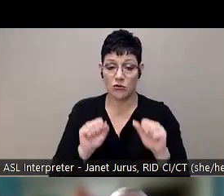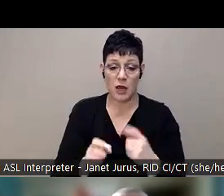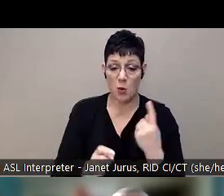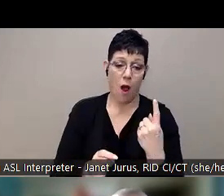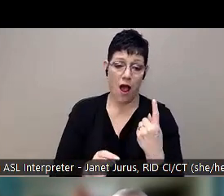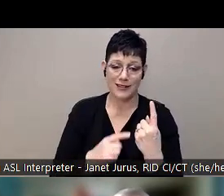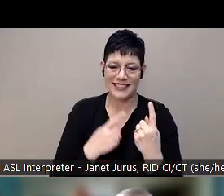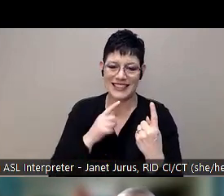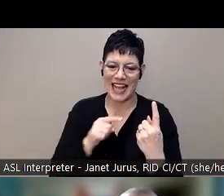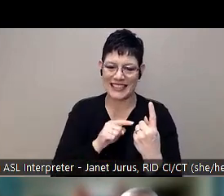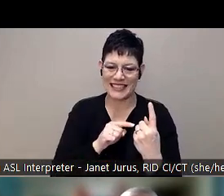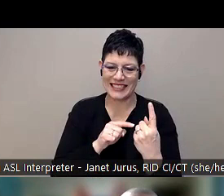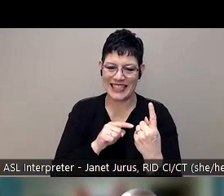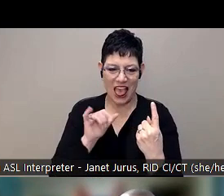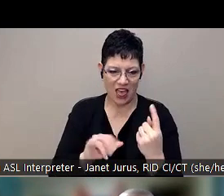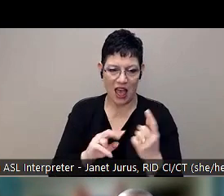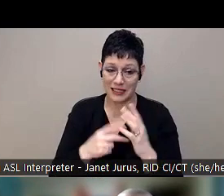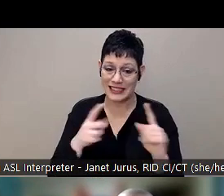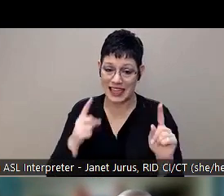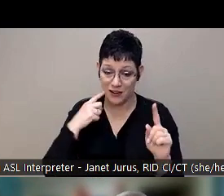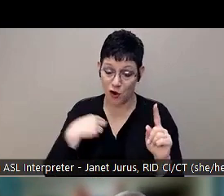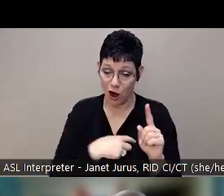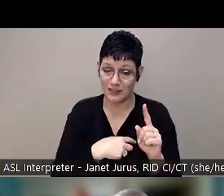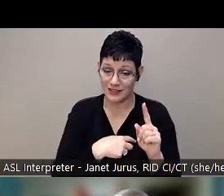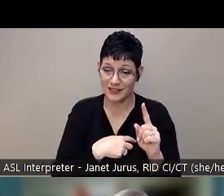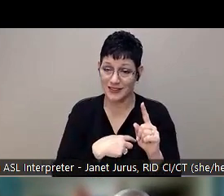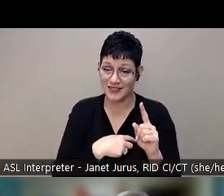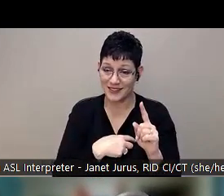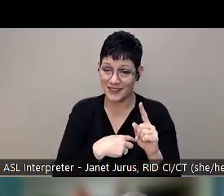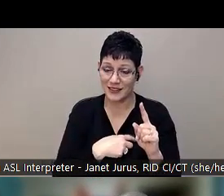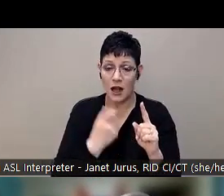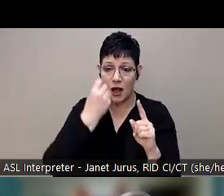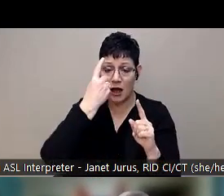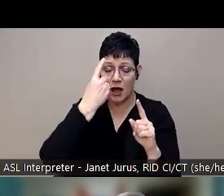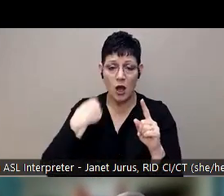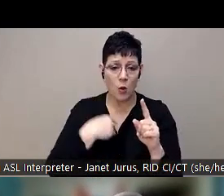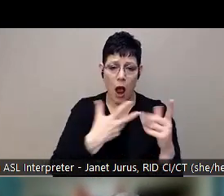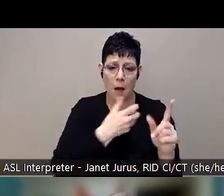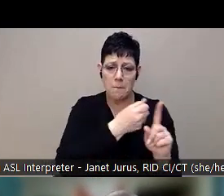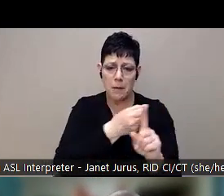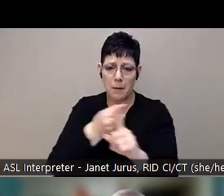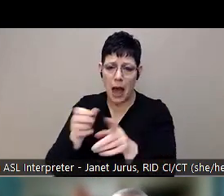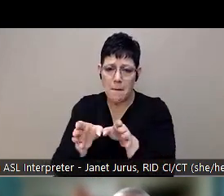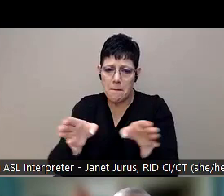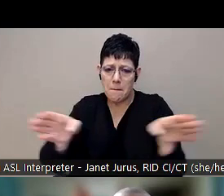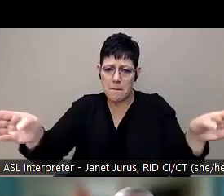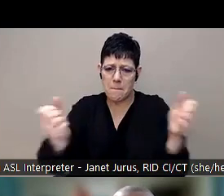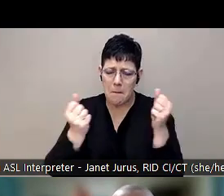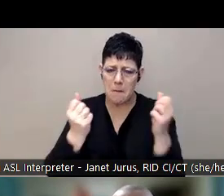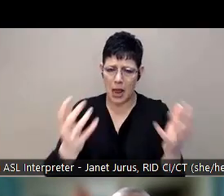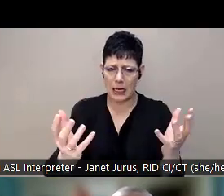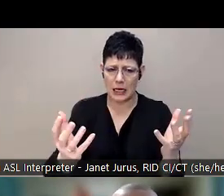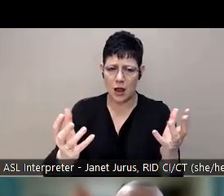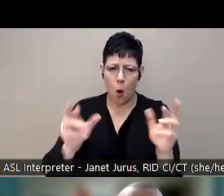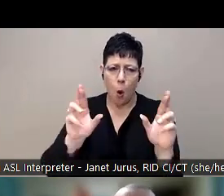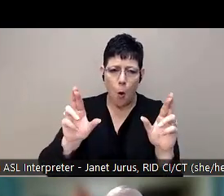making a difference in their life. We mentioned it's a wide net. We will cast out and hope that we could catch